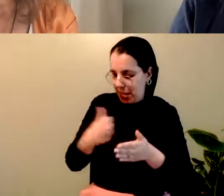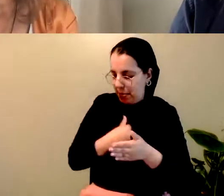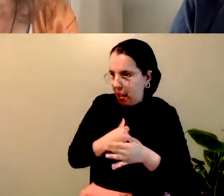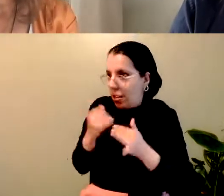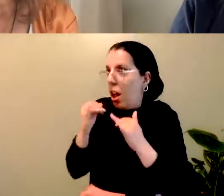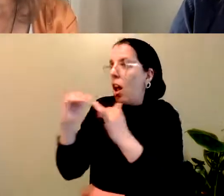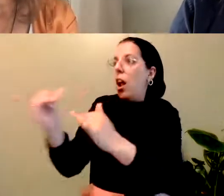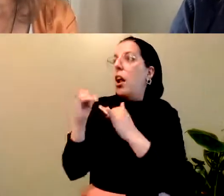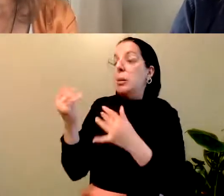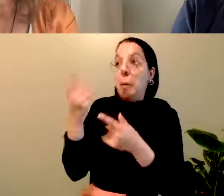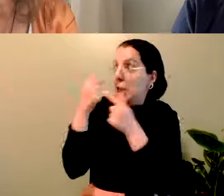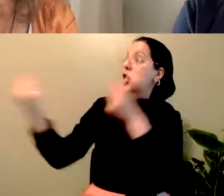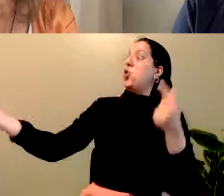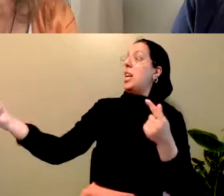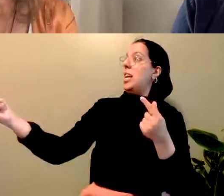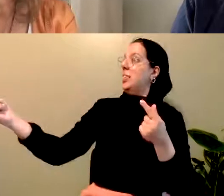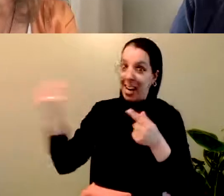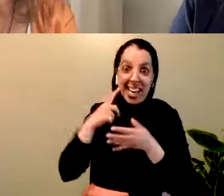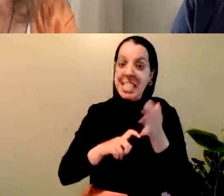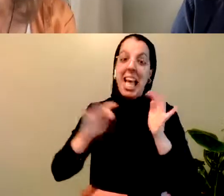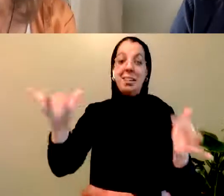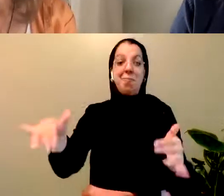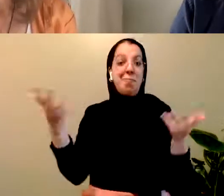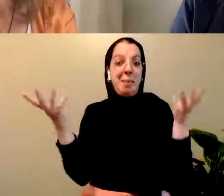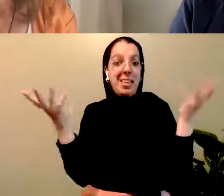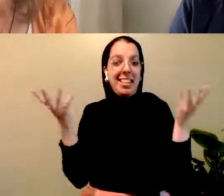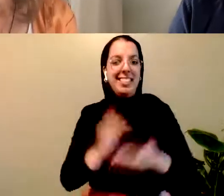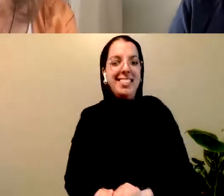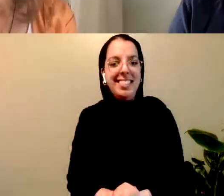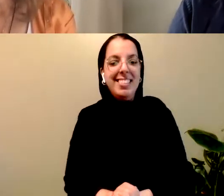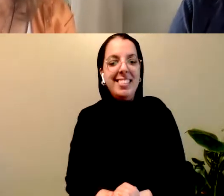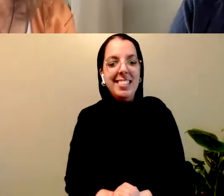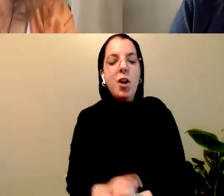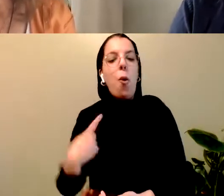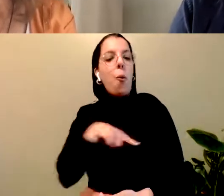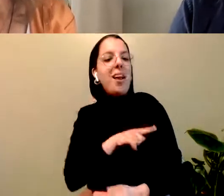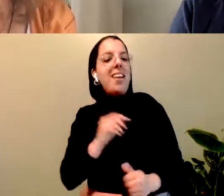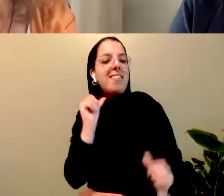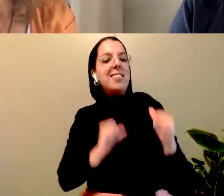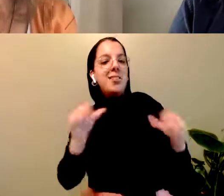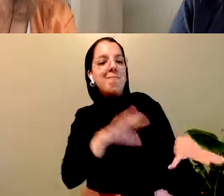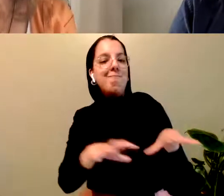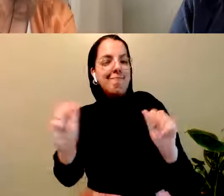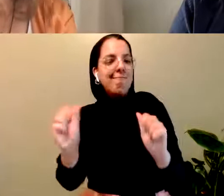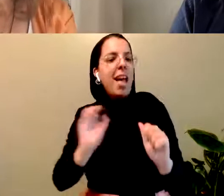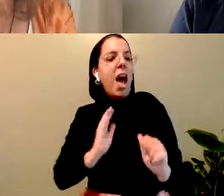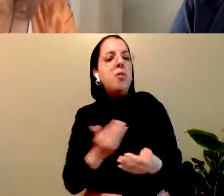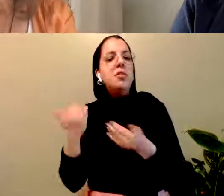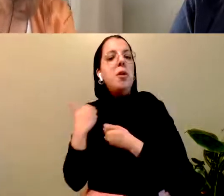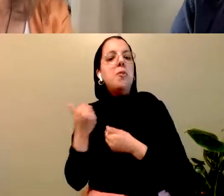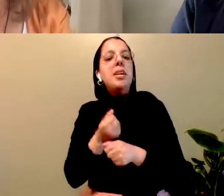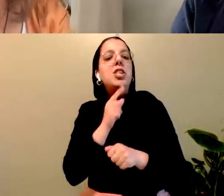much they disagree with it. And it is our responsibility to make sure that the theatre is a safe place for